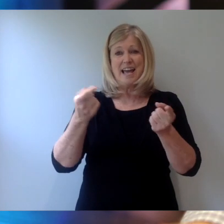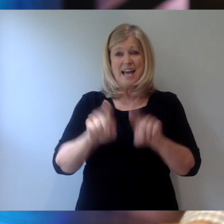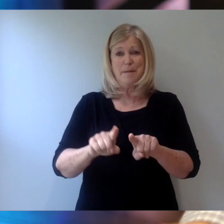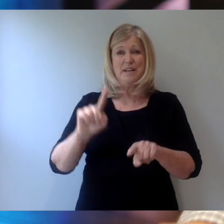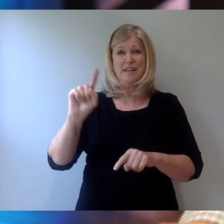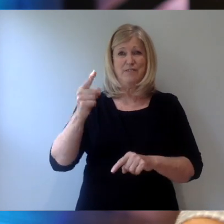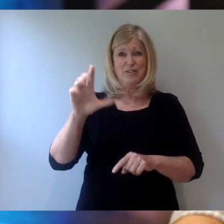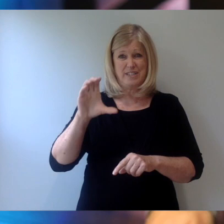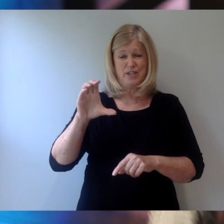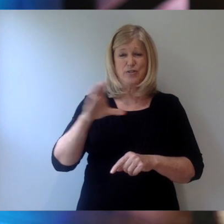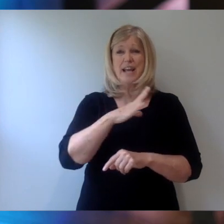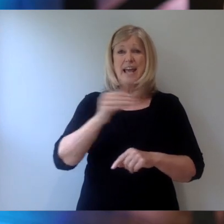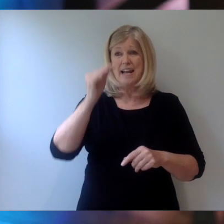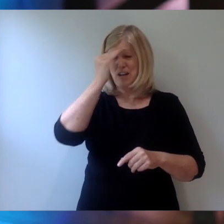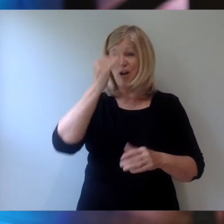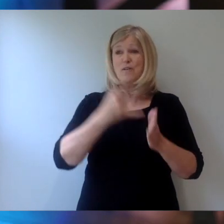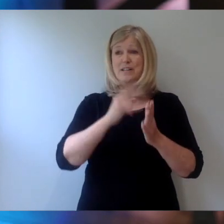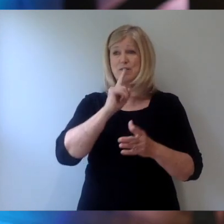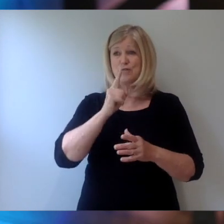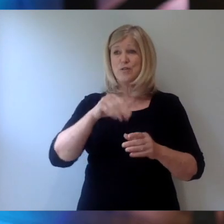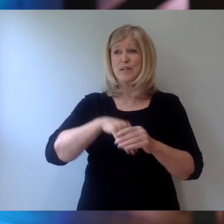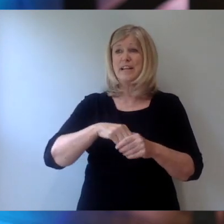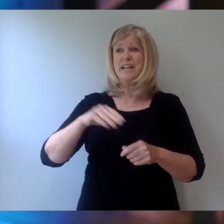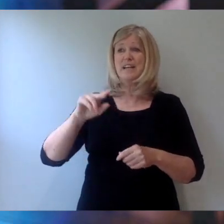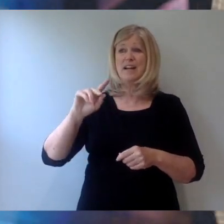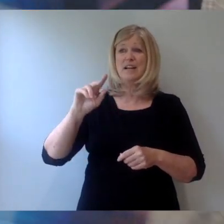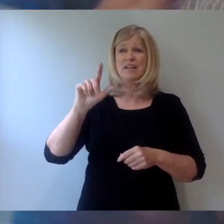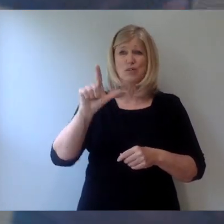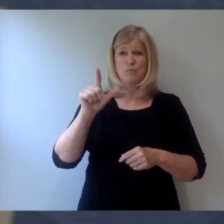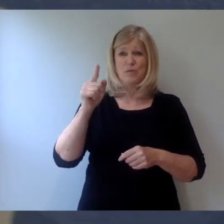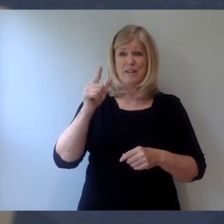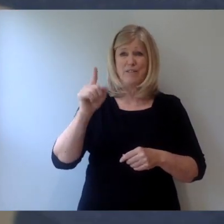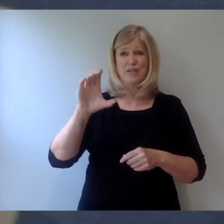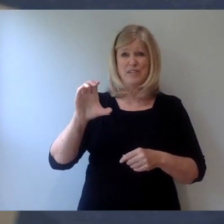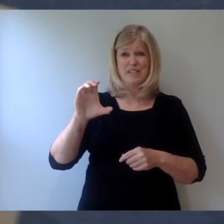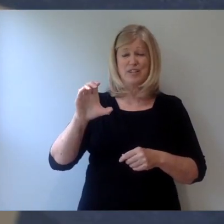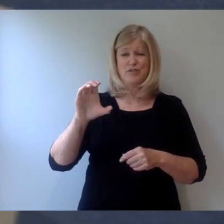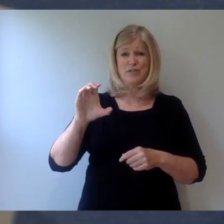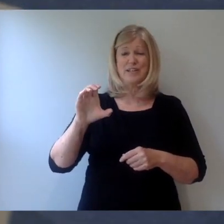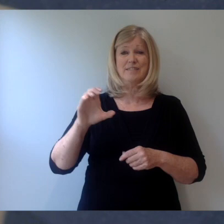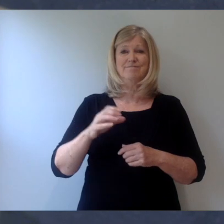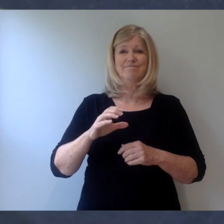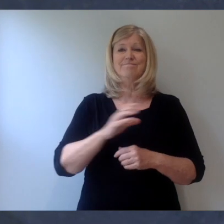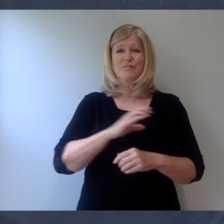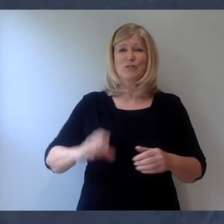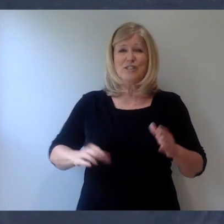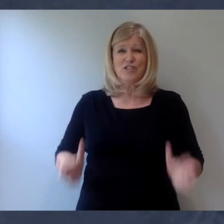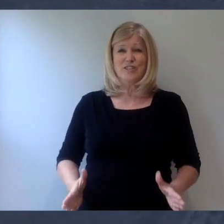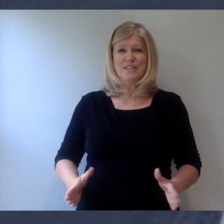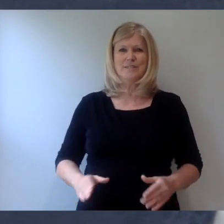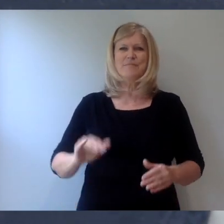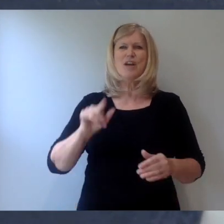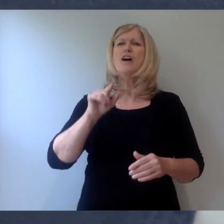century context. You ever tried to have a lengthy text? A lengthy text? You ever